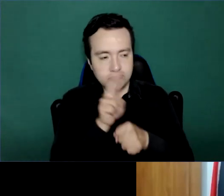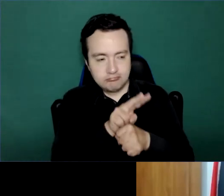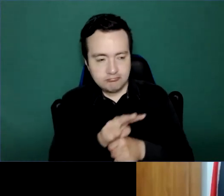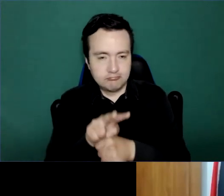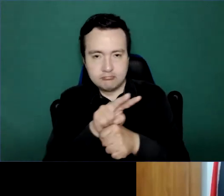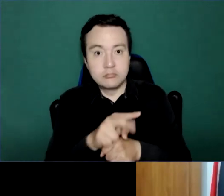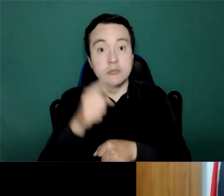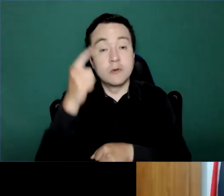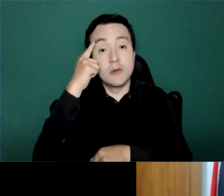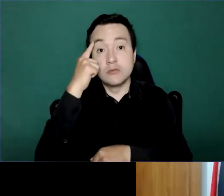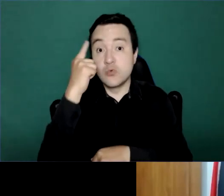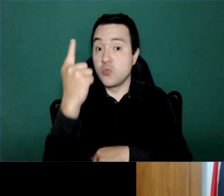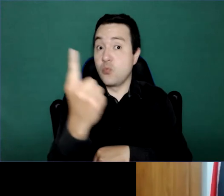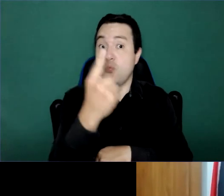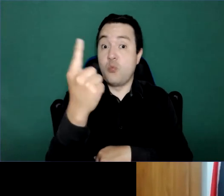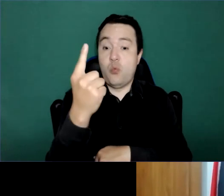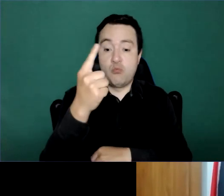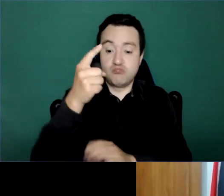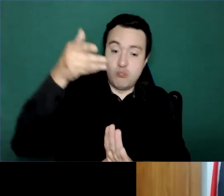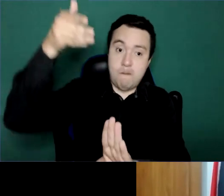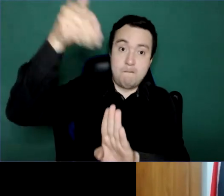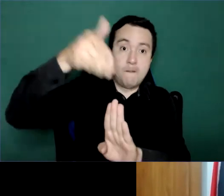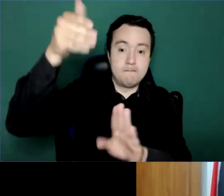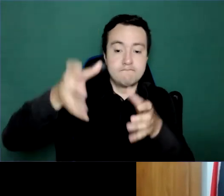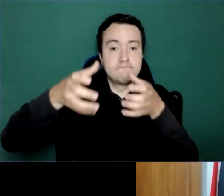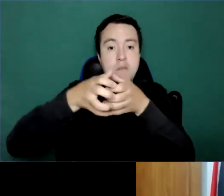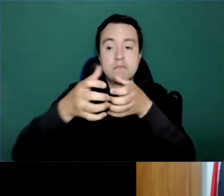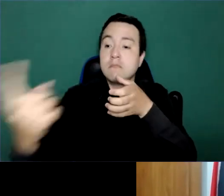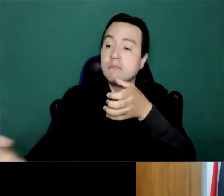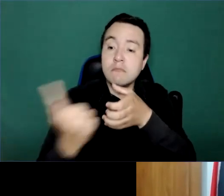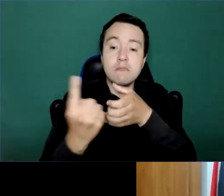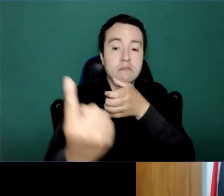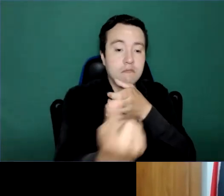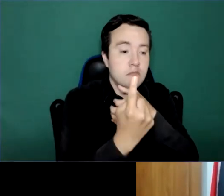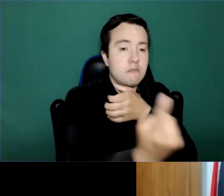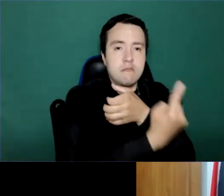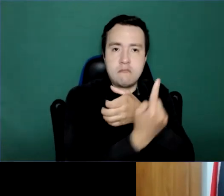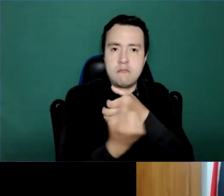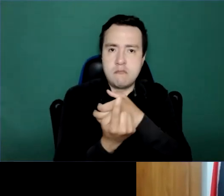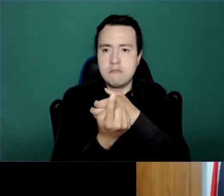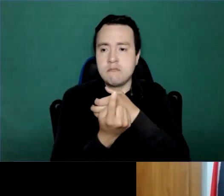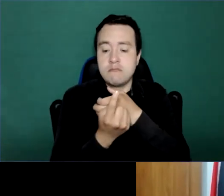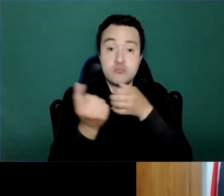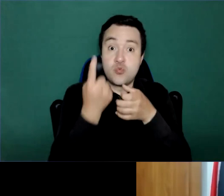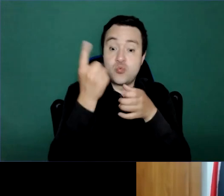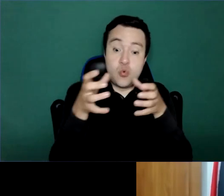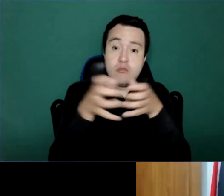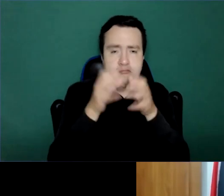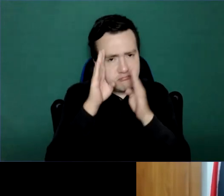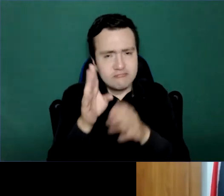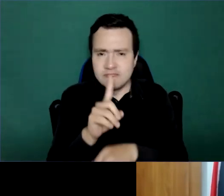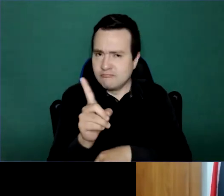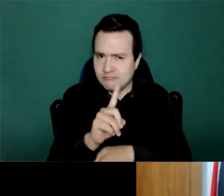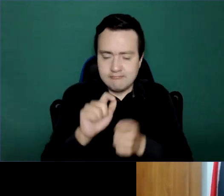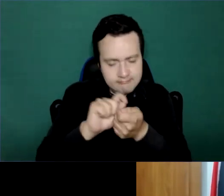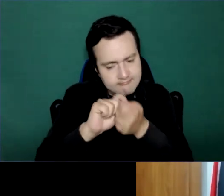we've done to the benefit of the patient. It means that the patient can seek and lead a